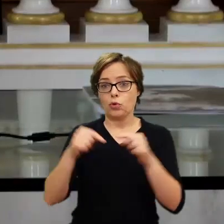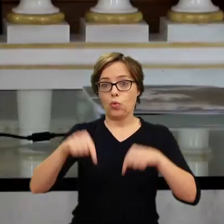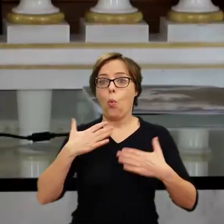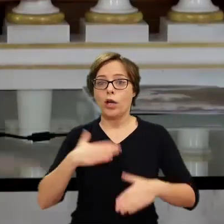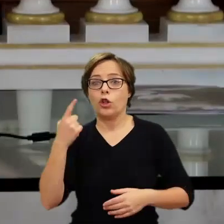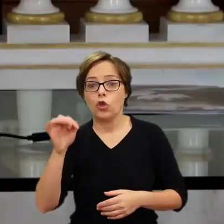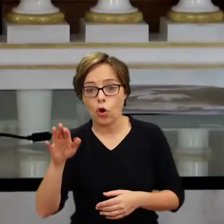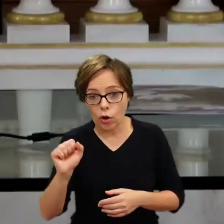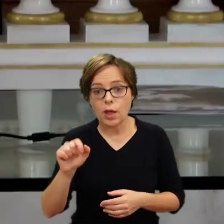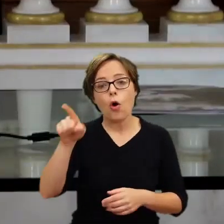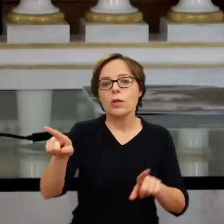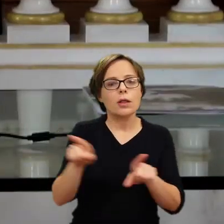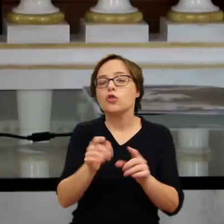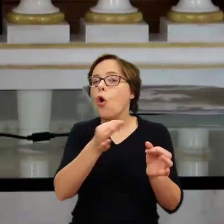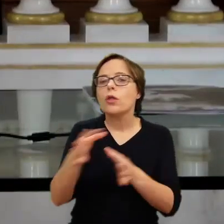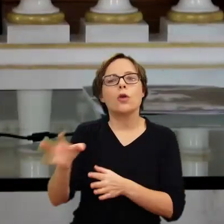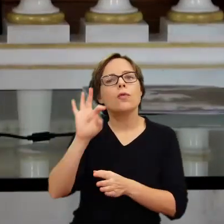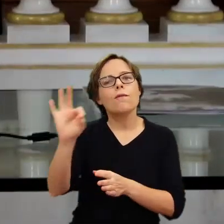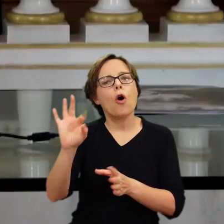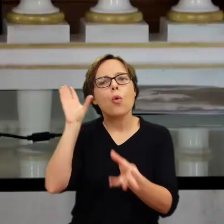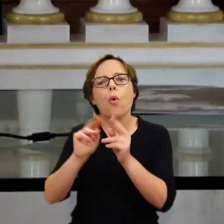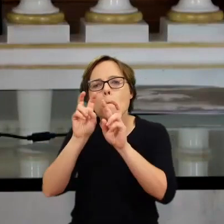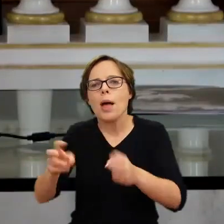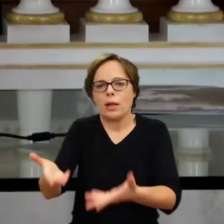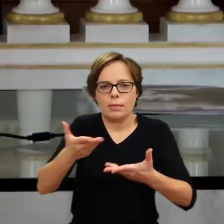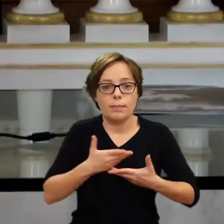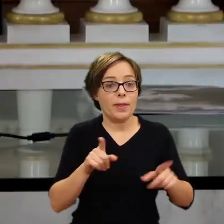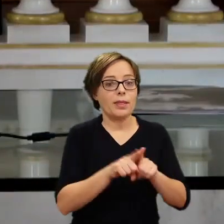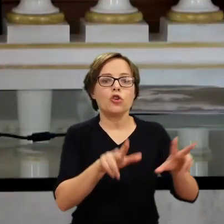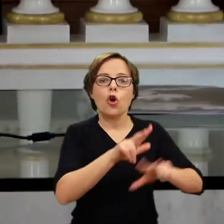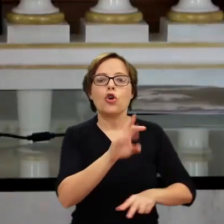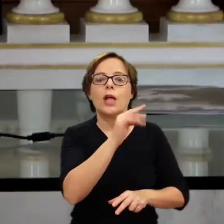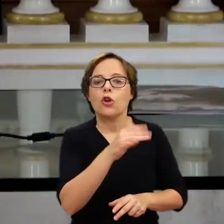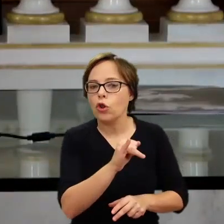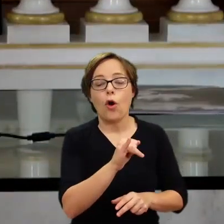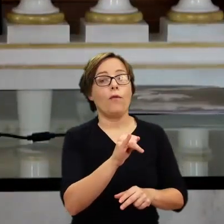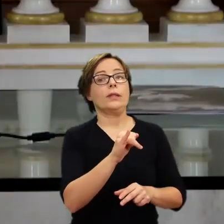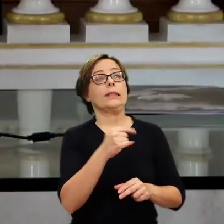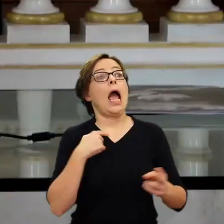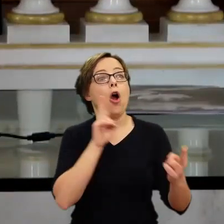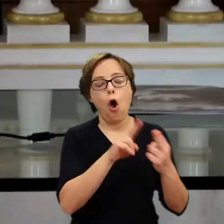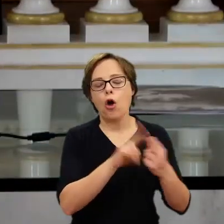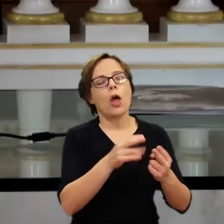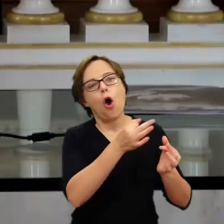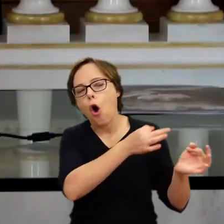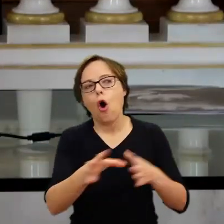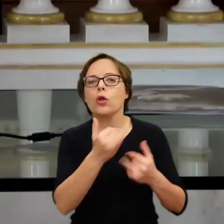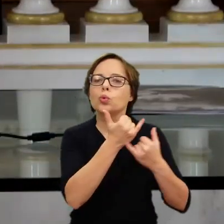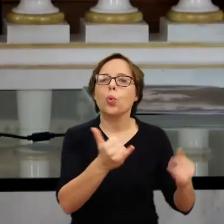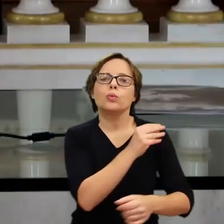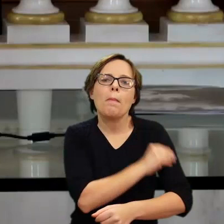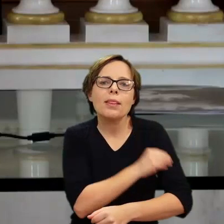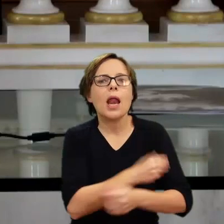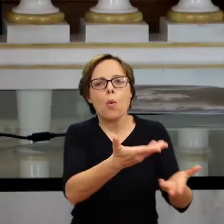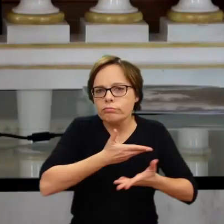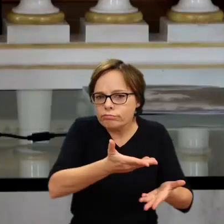obviously, and she immediately shared all of her research. The Tarnowski family welcomed me immediately and shared with me a lot of the material that is